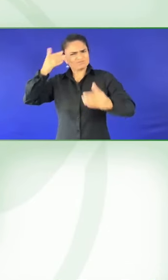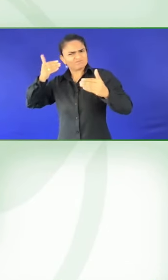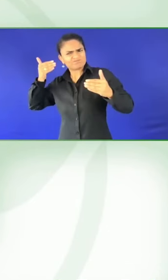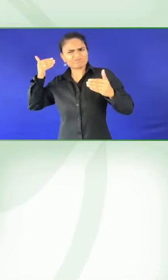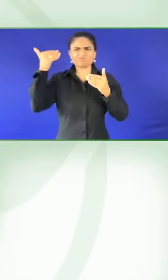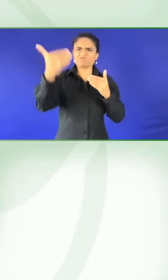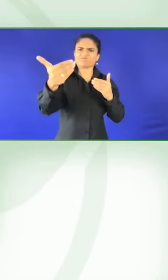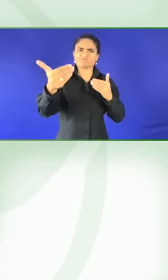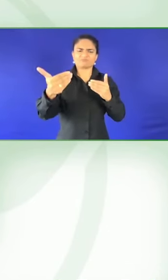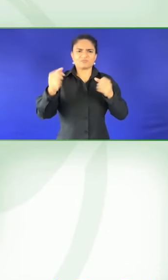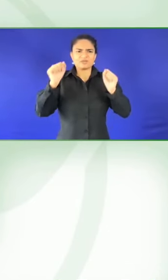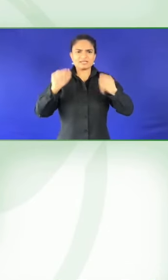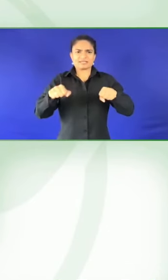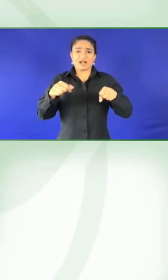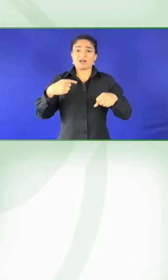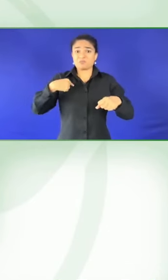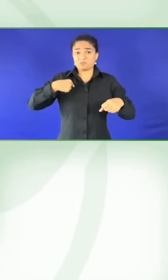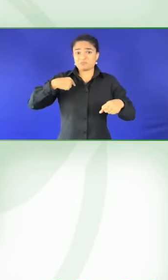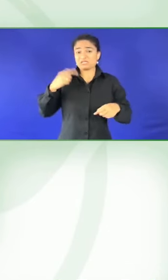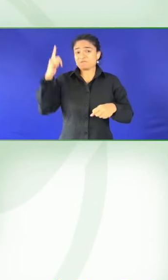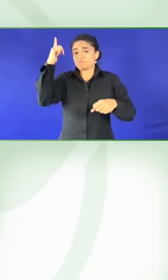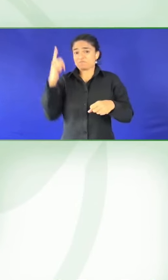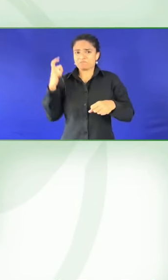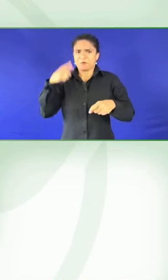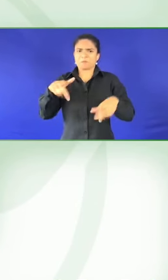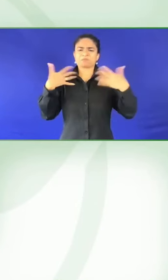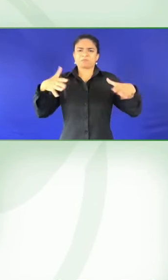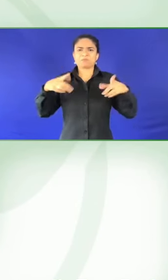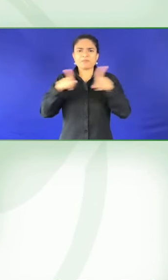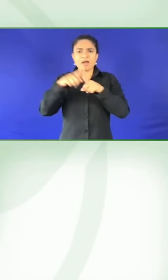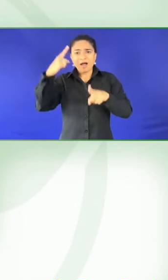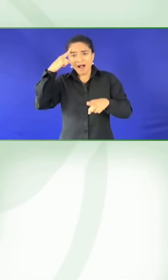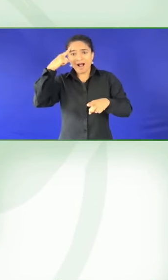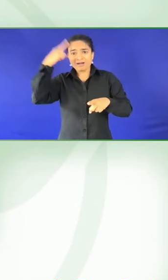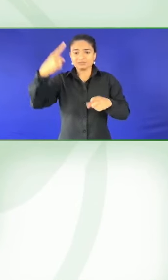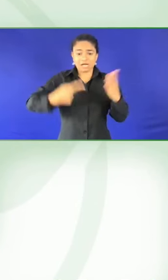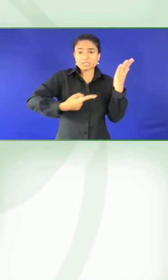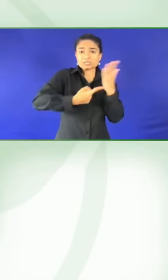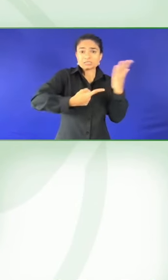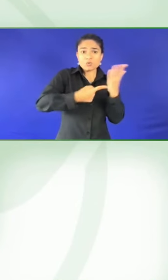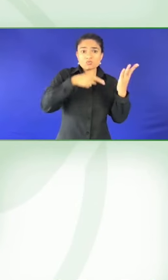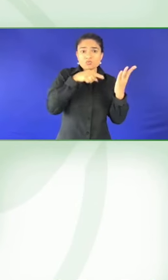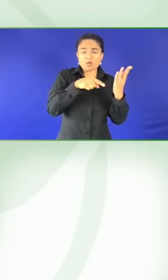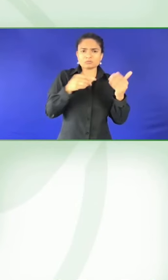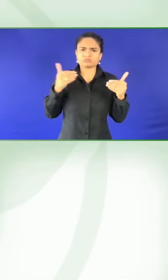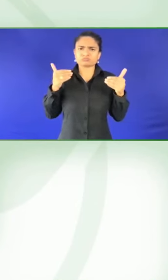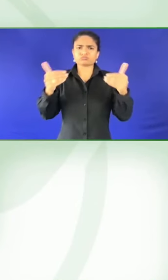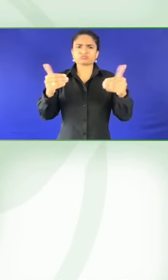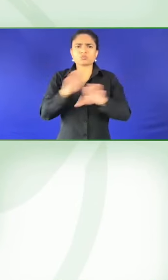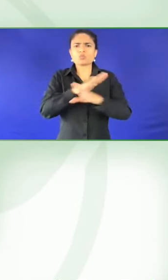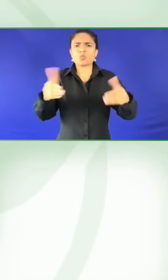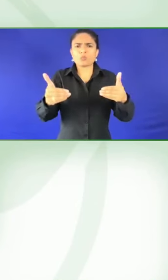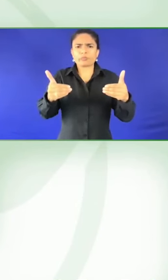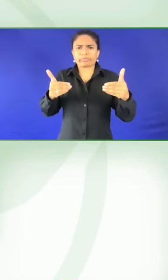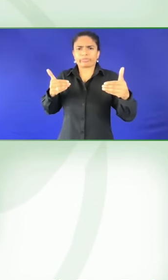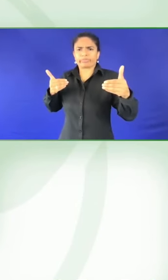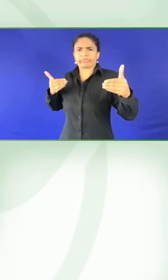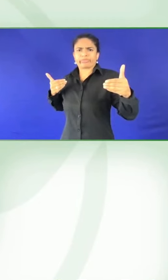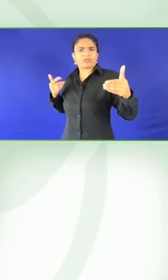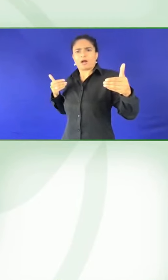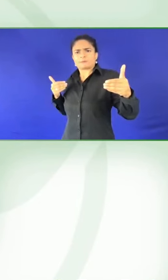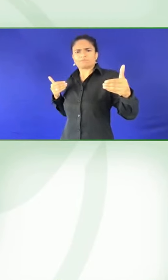culture experience, which I think brings us really nicely to your work, Christopher. You know, I genuinely